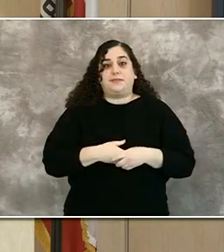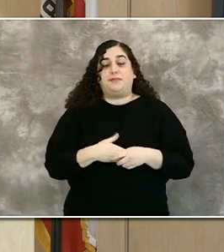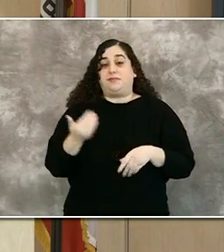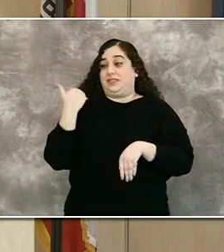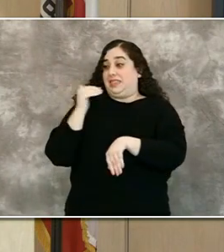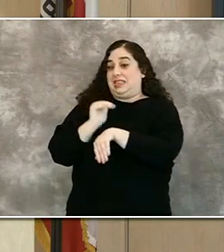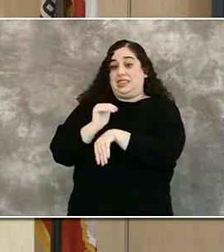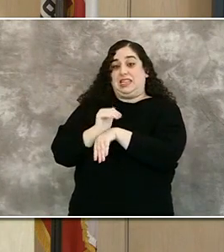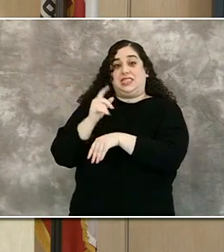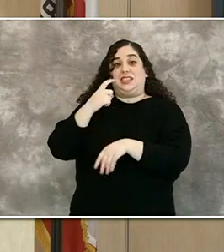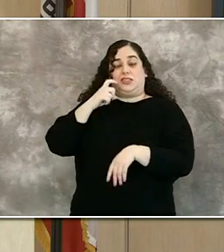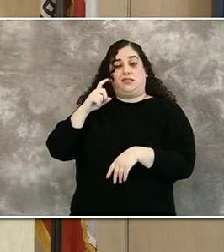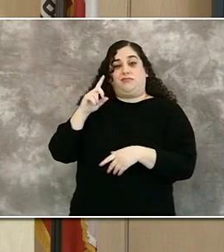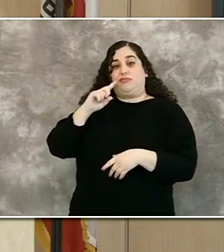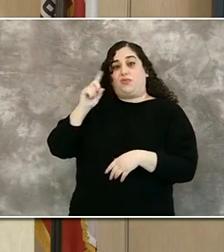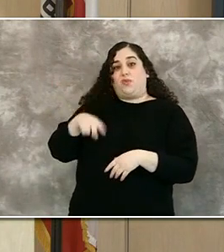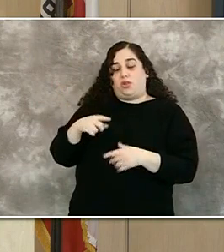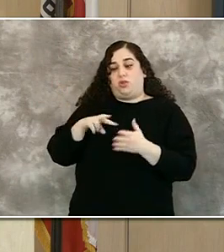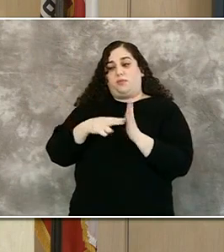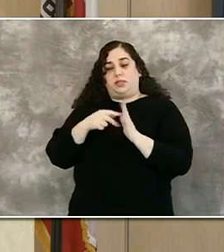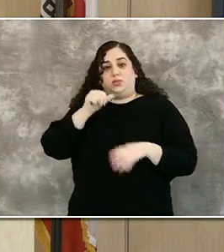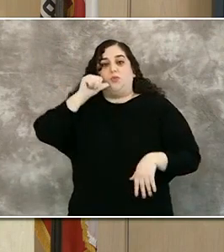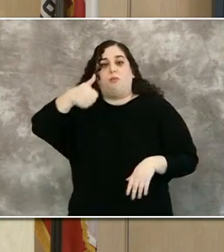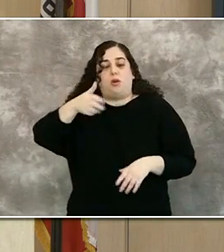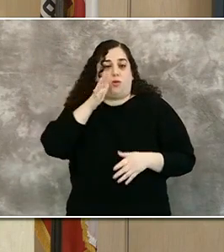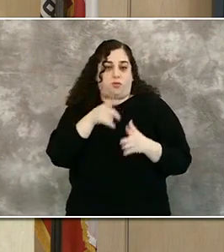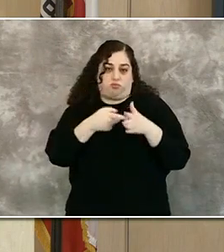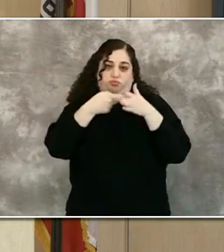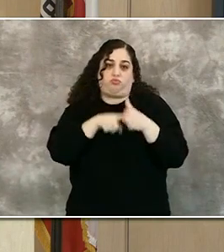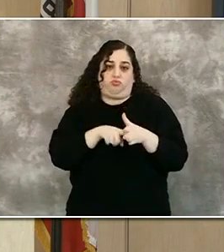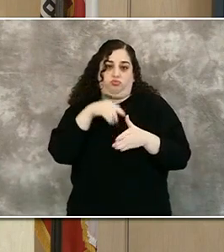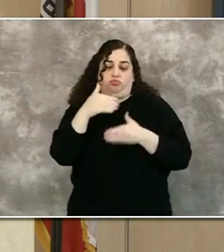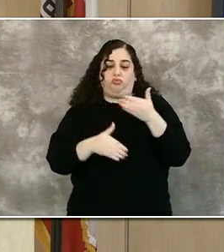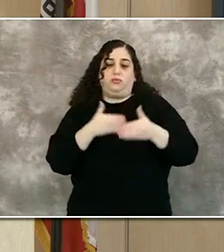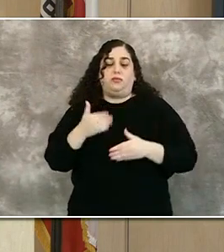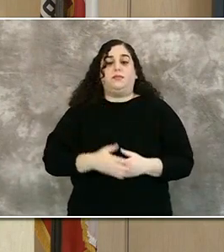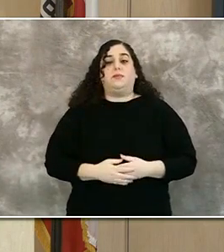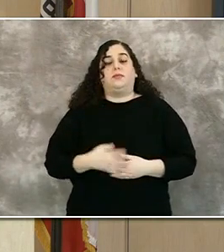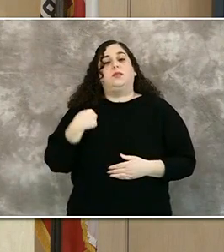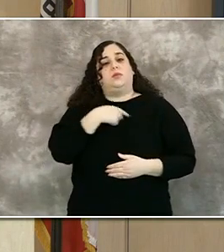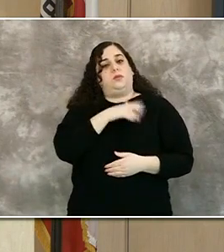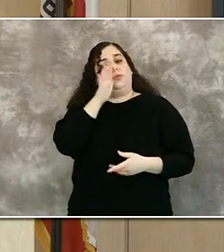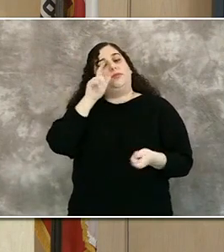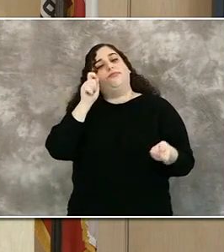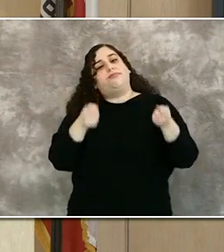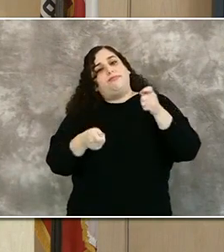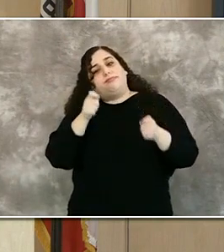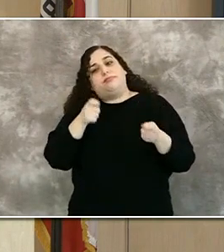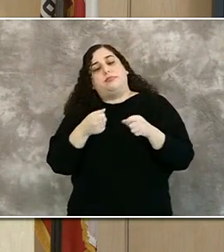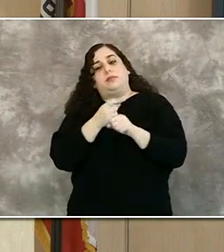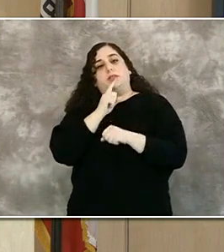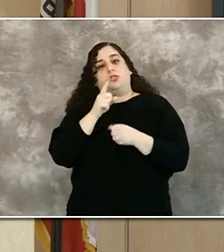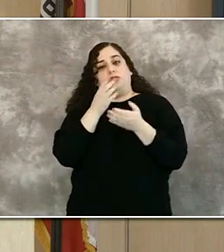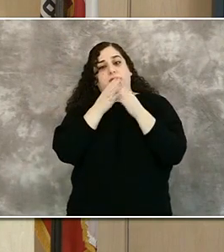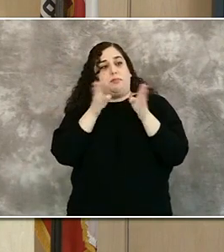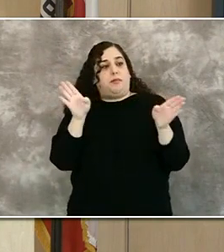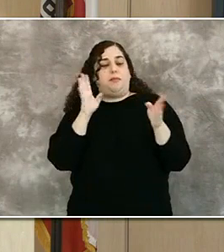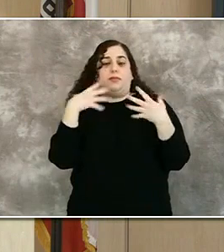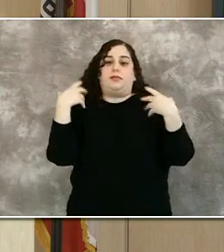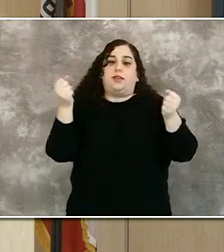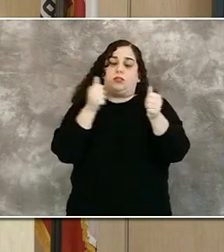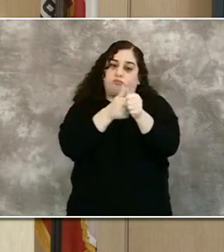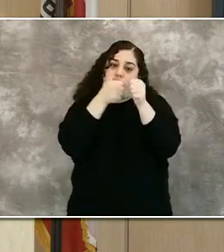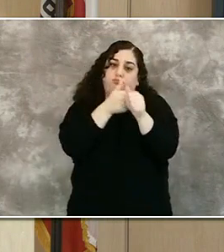Sunday night. We're in the process of modifying our local public health orders to be consistent with this new stay-at-home order.